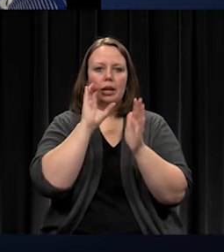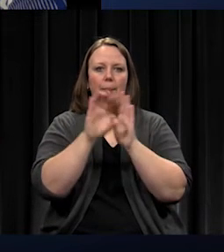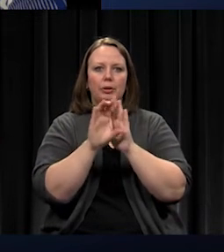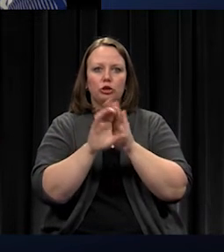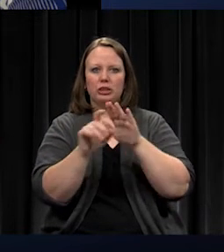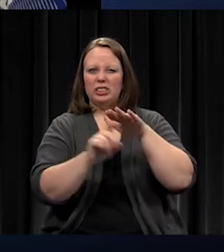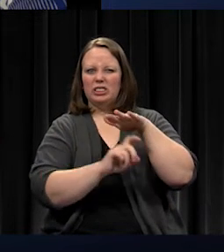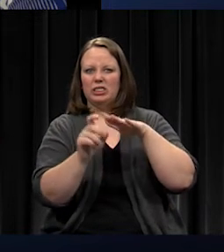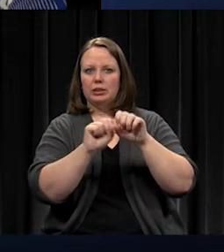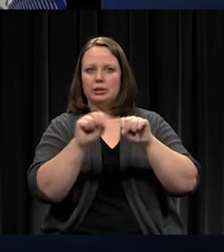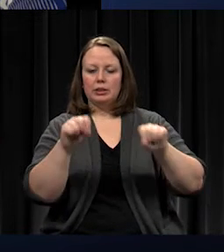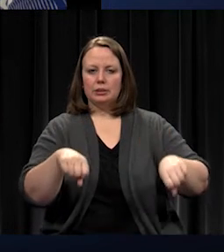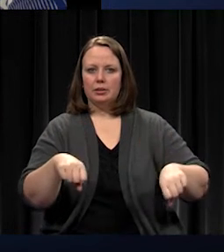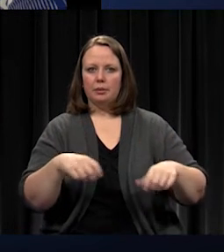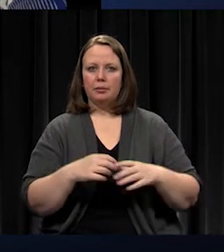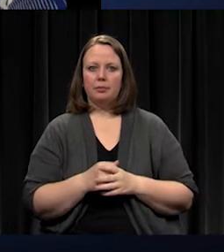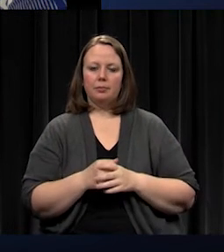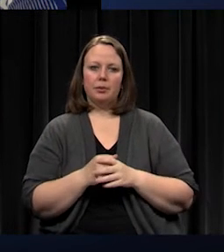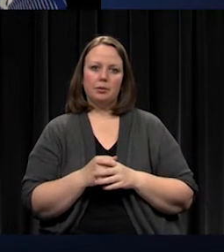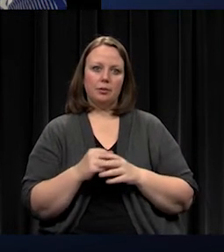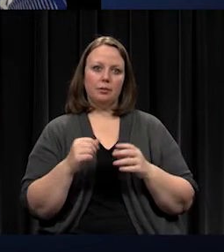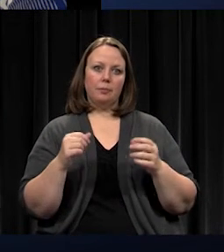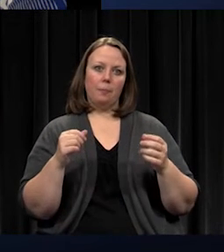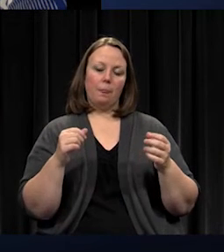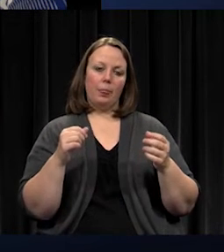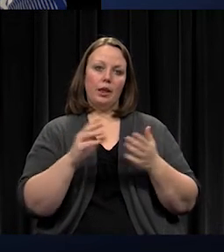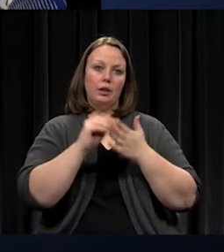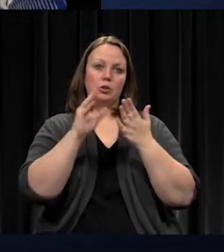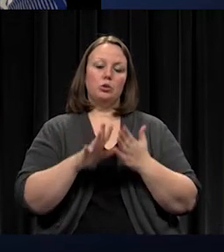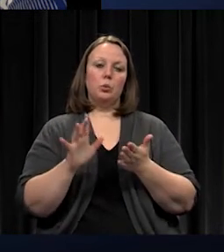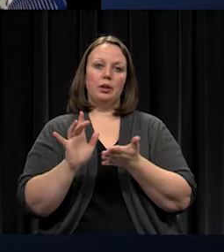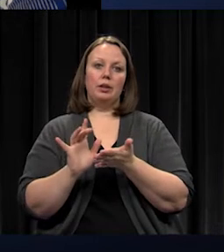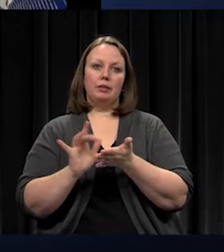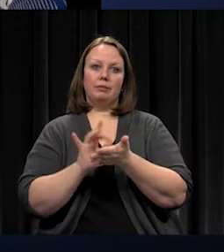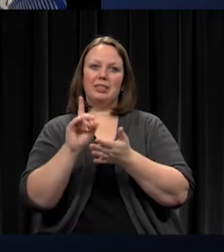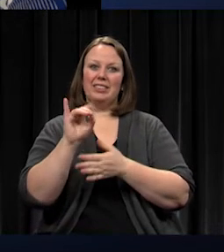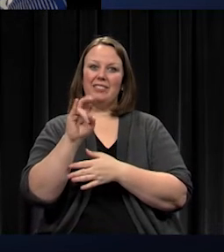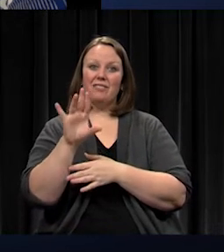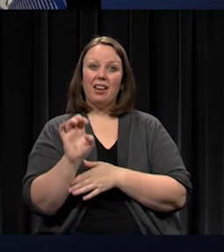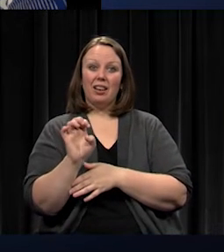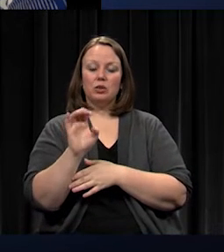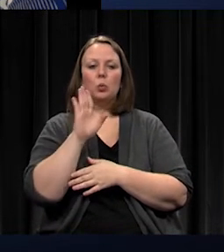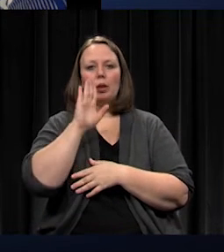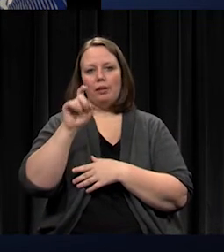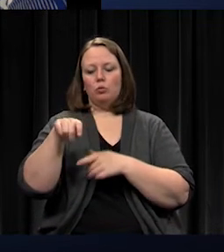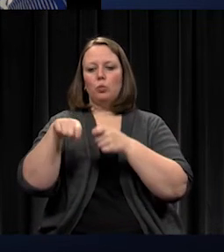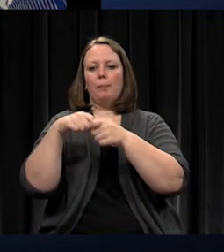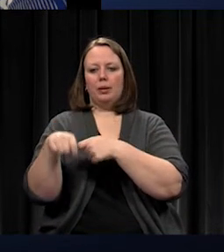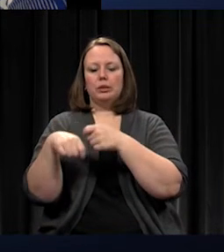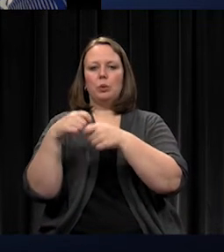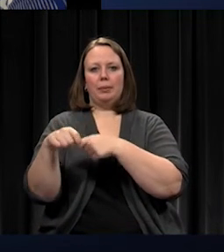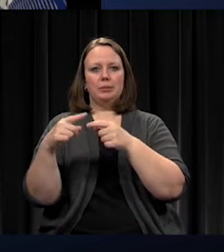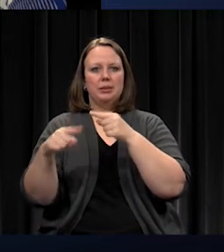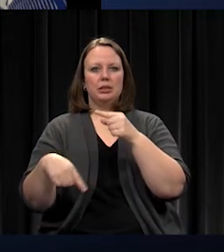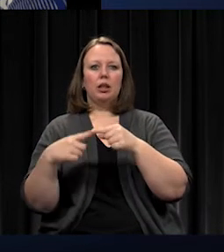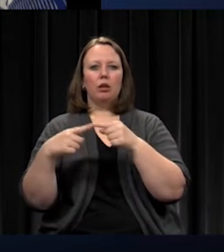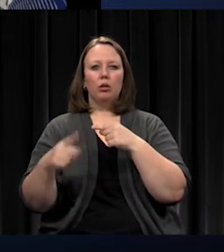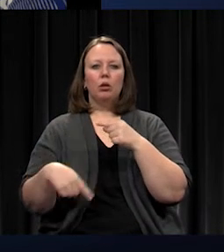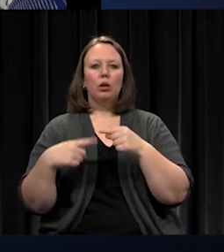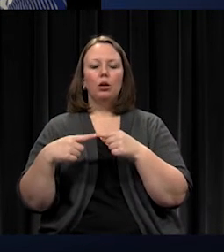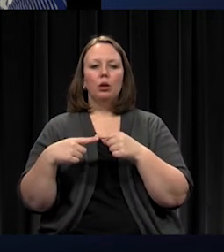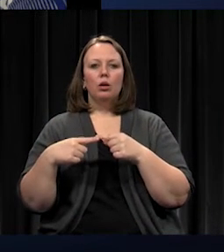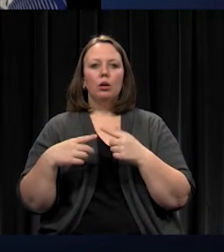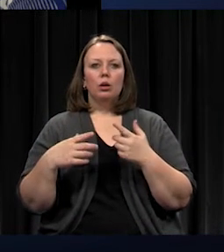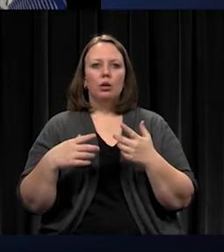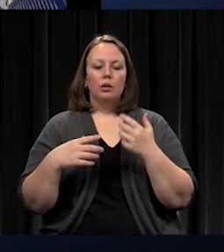Finally, in student devices, we'll want to maintain our replacement cycles. We'll have to look at our more intense equipment